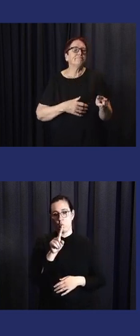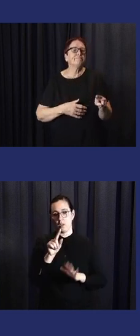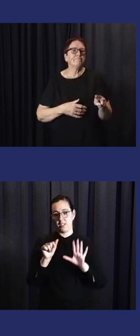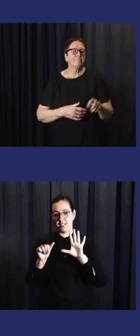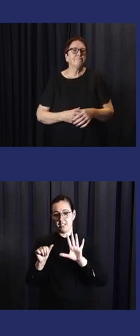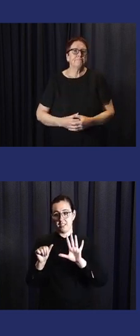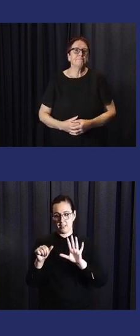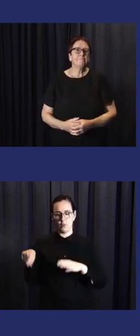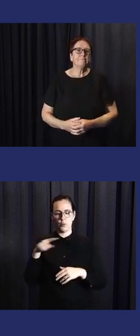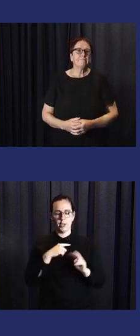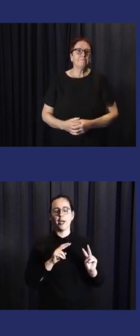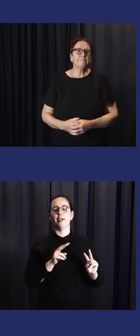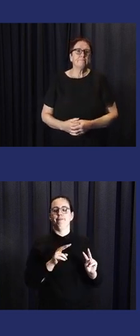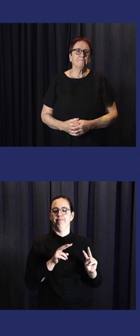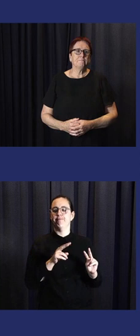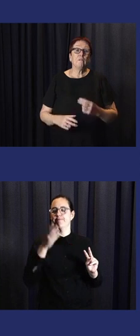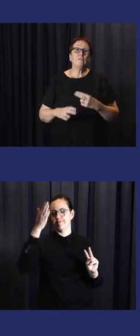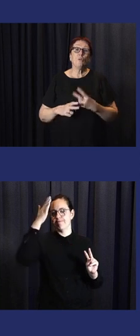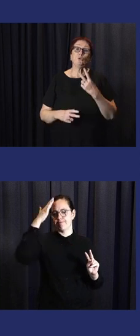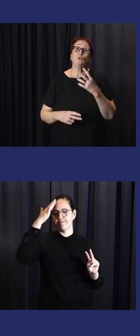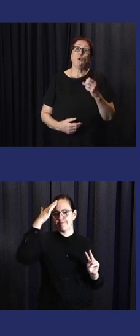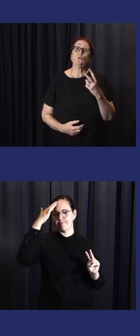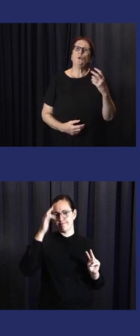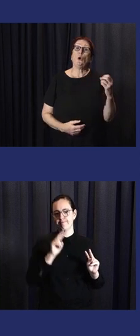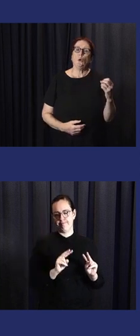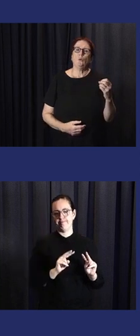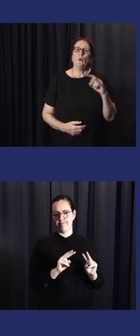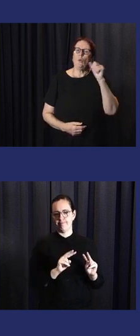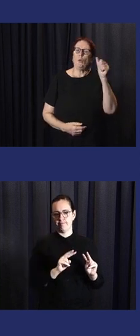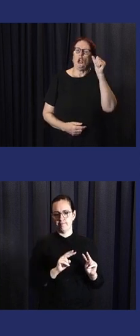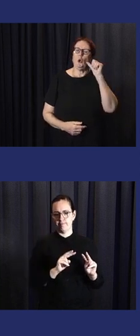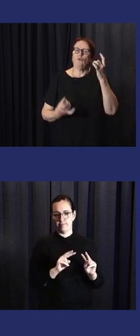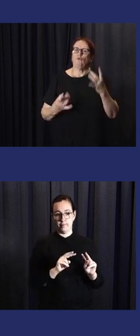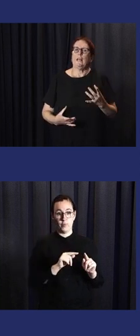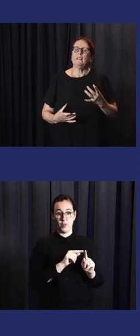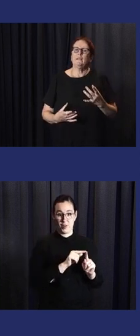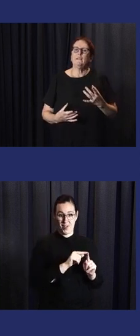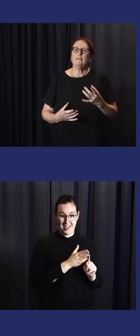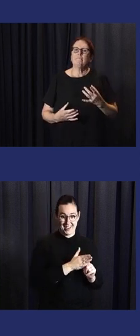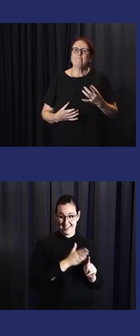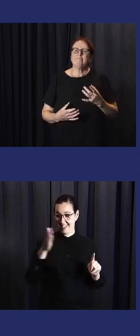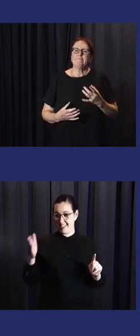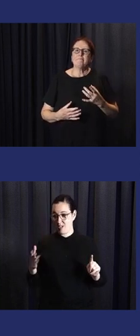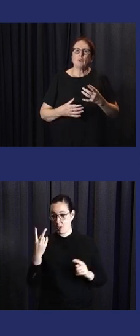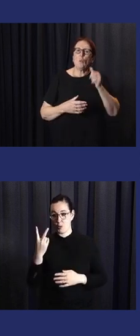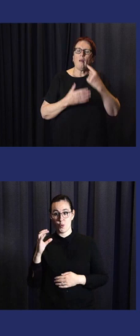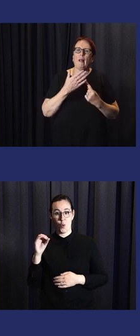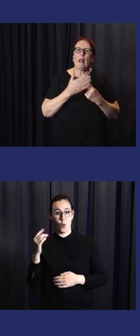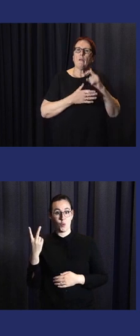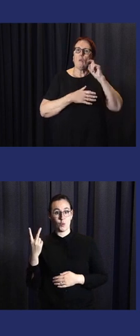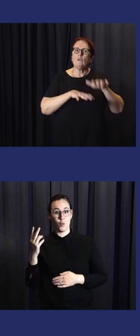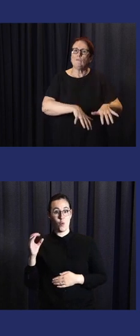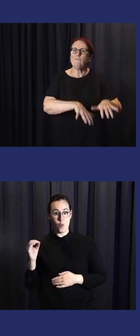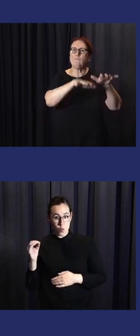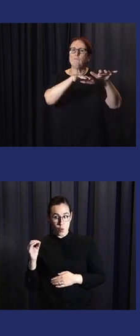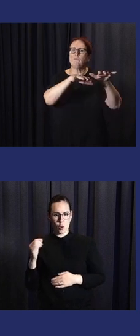We already forecast for the drought in 2020.